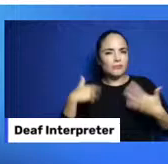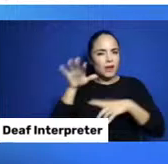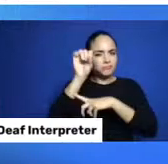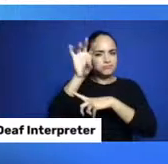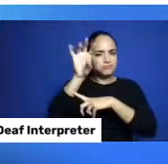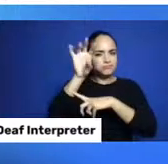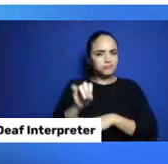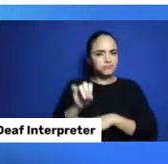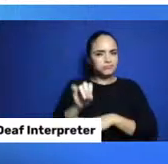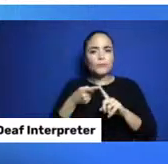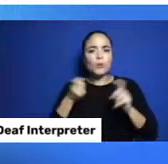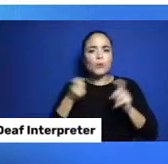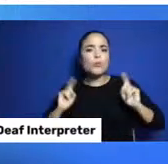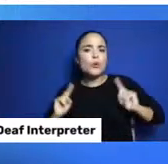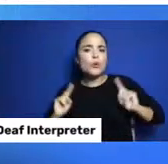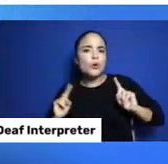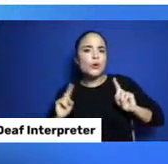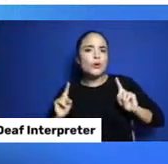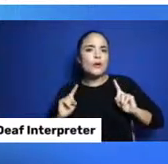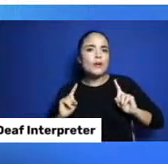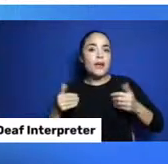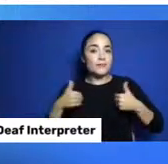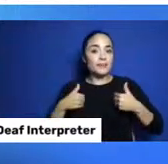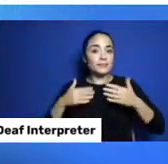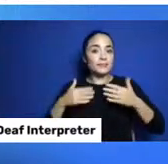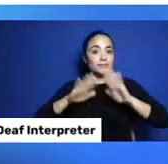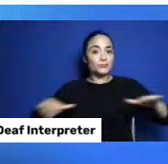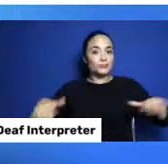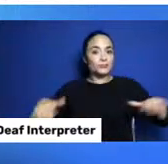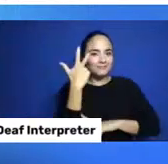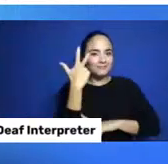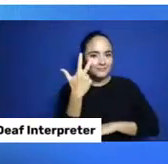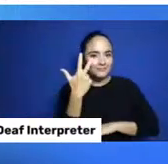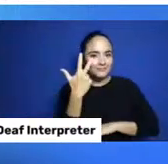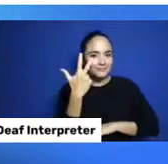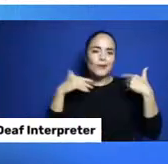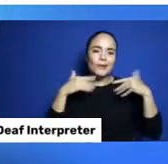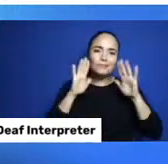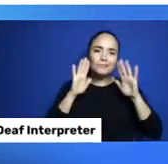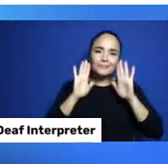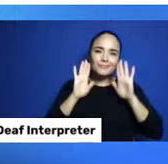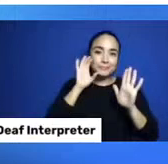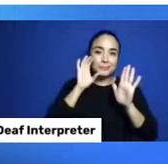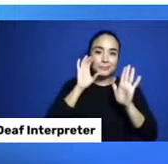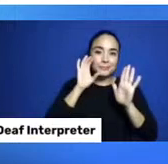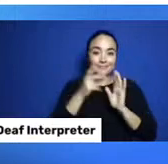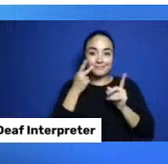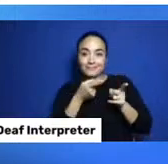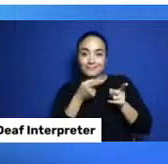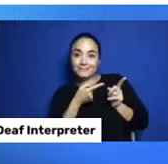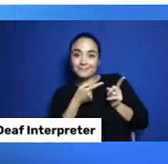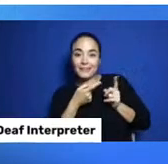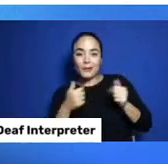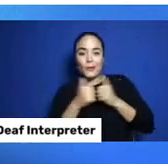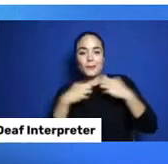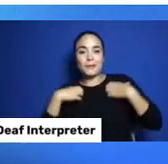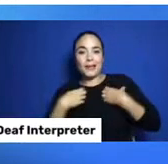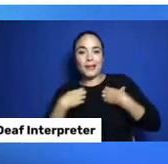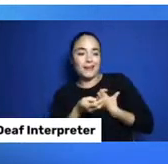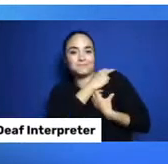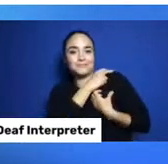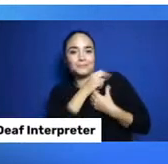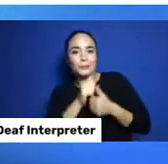of three lovely little kids. And so, there's a picture of me. And I got my back with my little Zawbet,